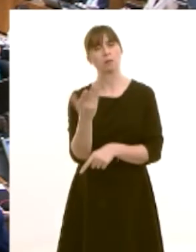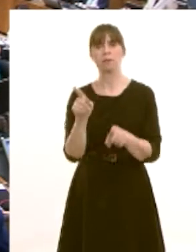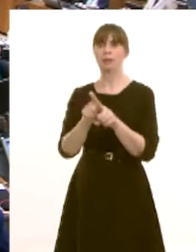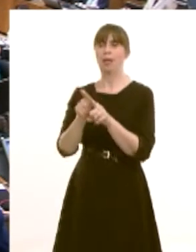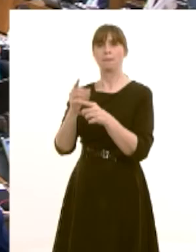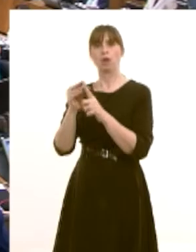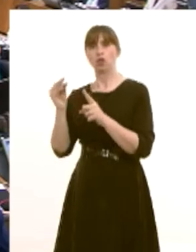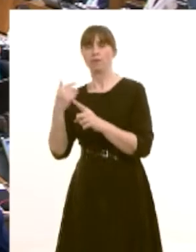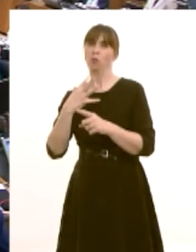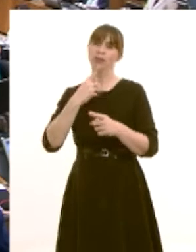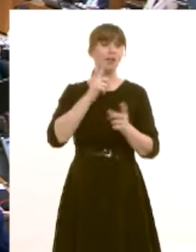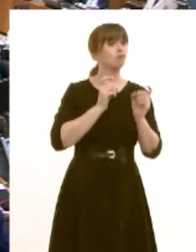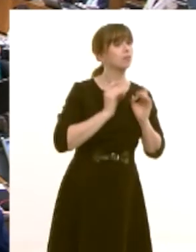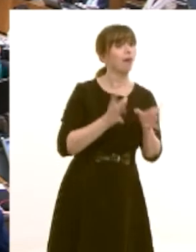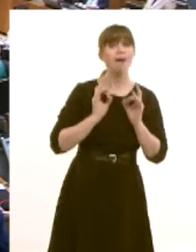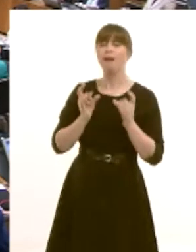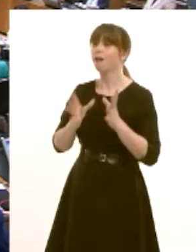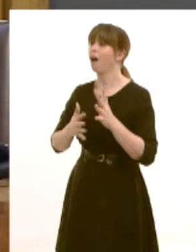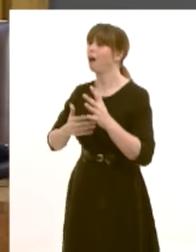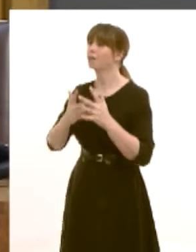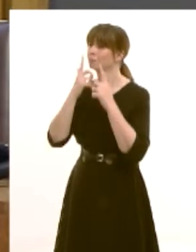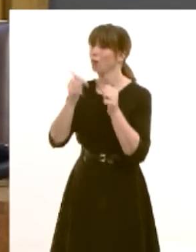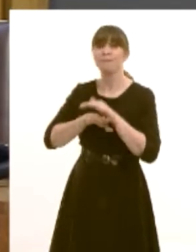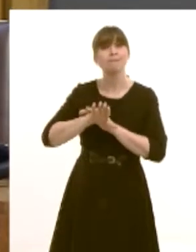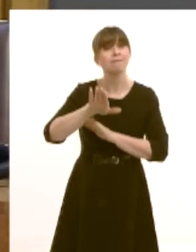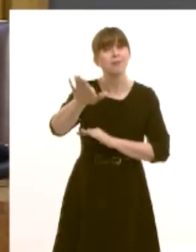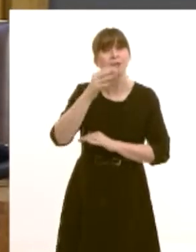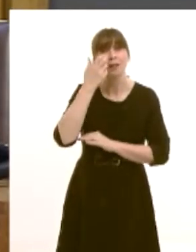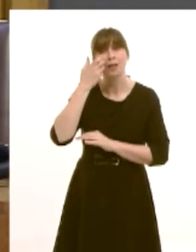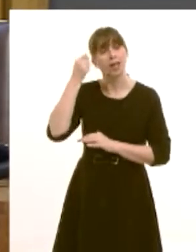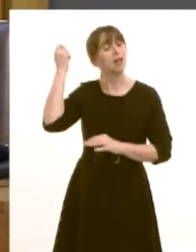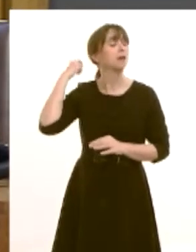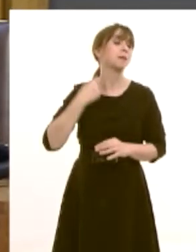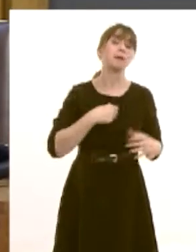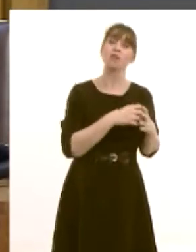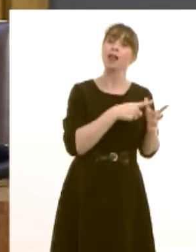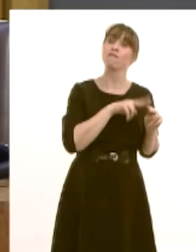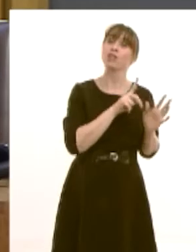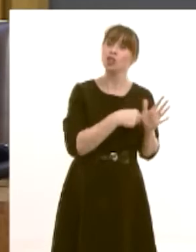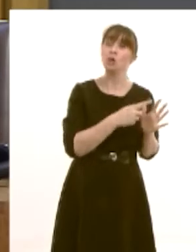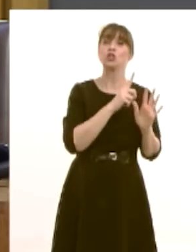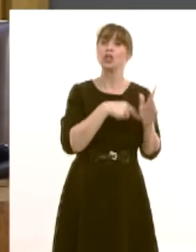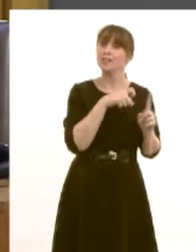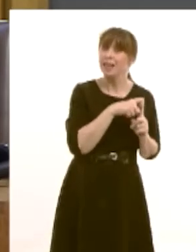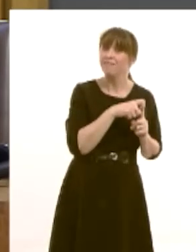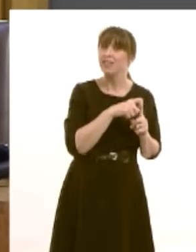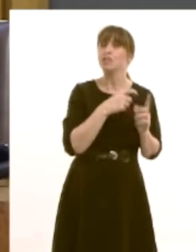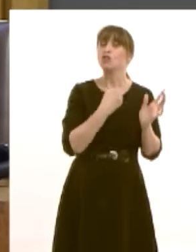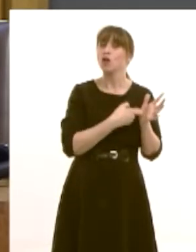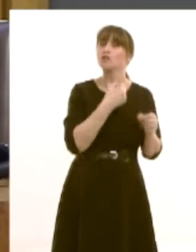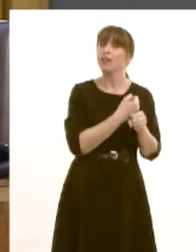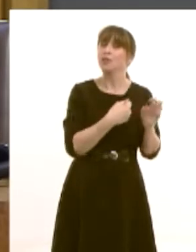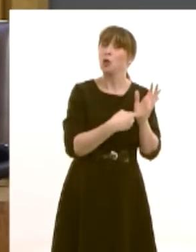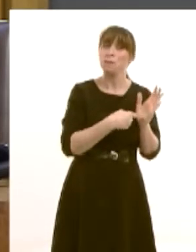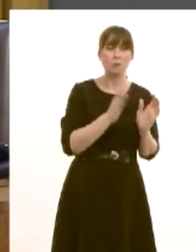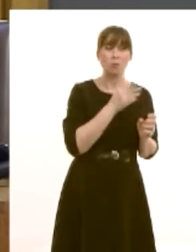in wishing all the retiring members well and especially the three retiring members of my group alyn fred jones jocelyn davis and rodri glenn